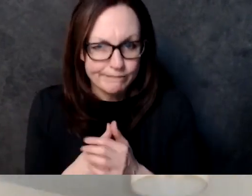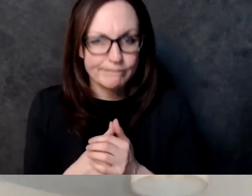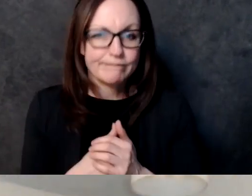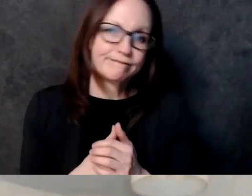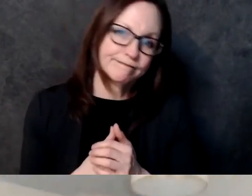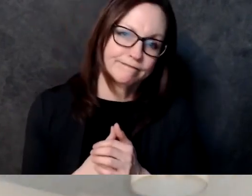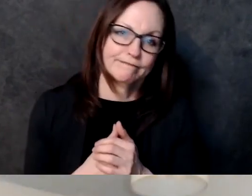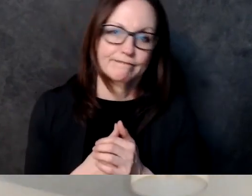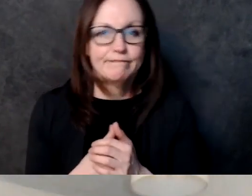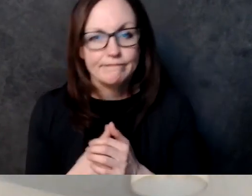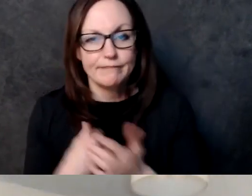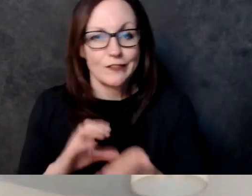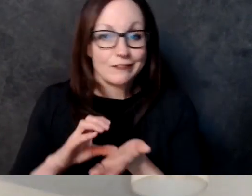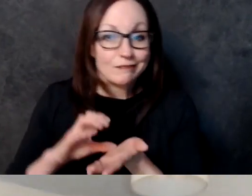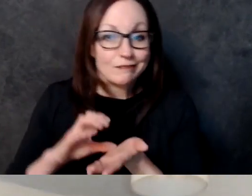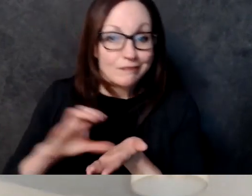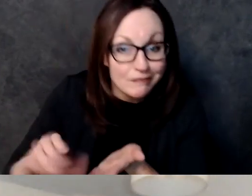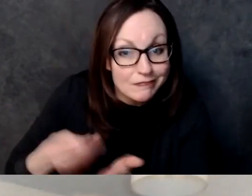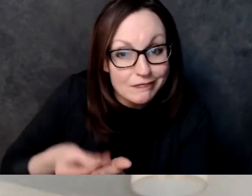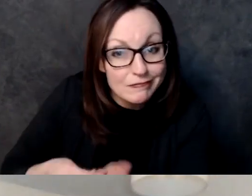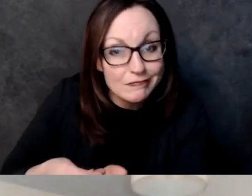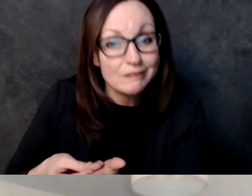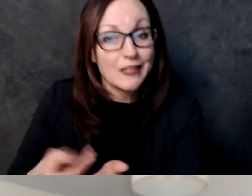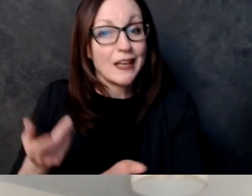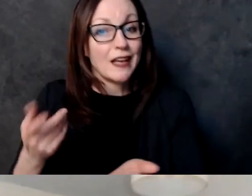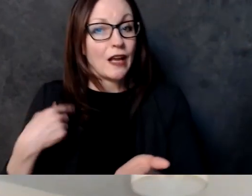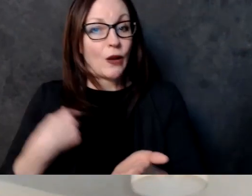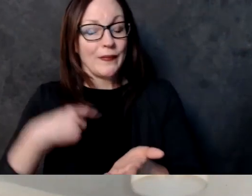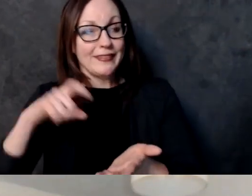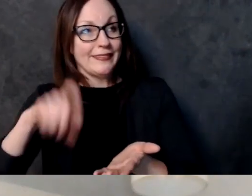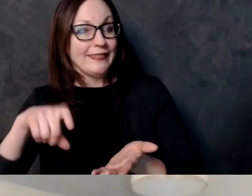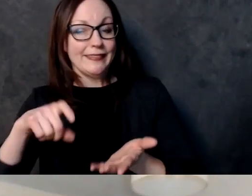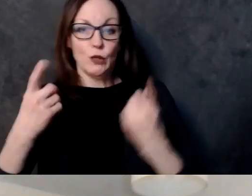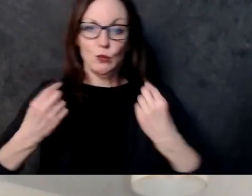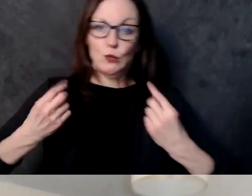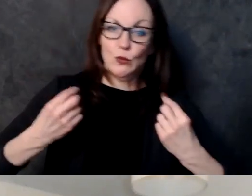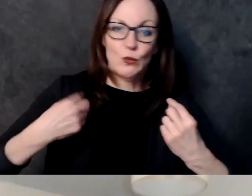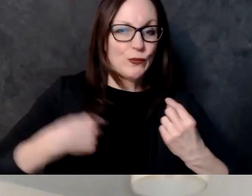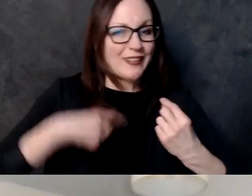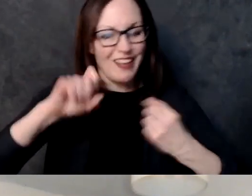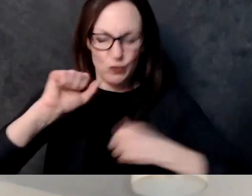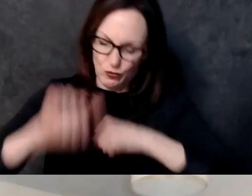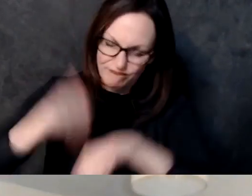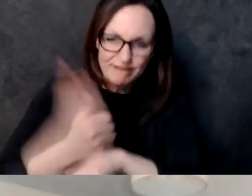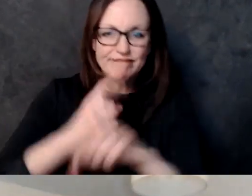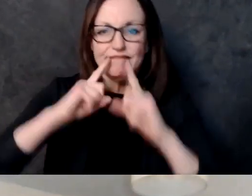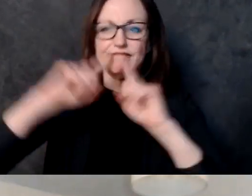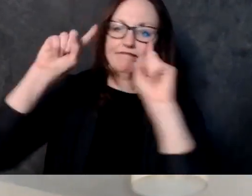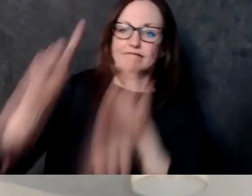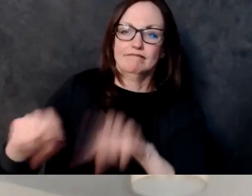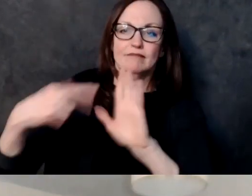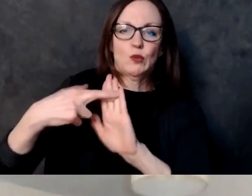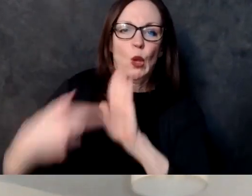frustrating because the state is supposed to the legislature is supposed to make the laws uh so just putting soft requirements and